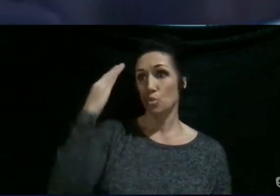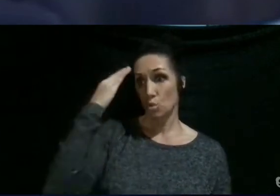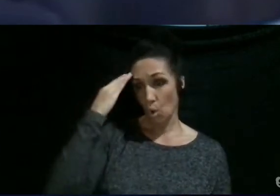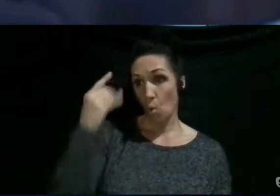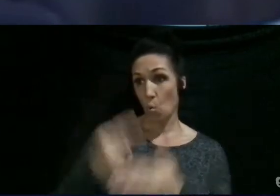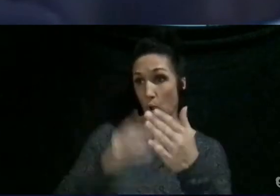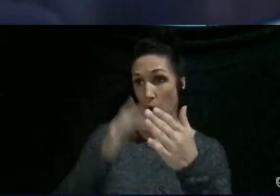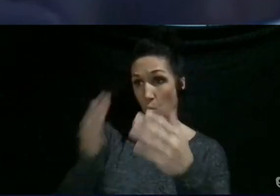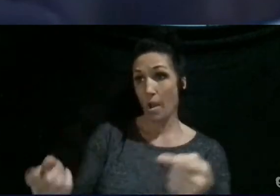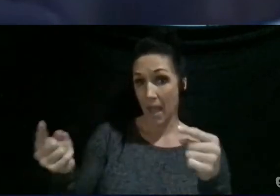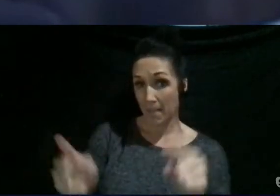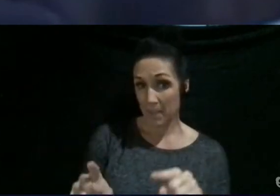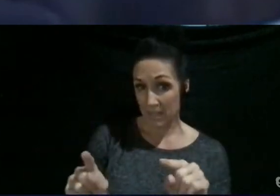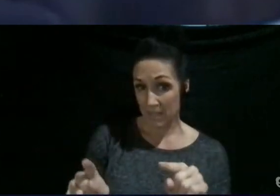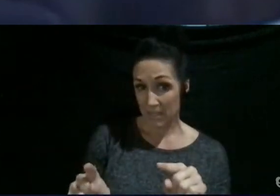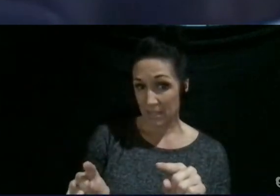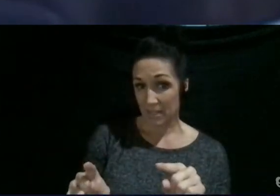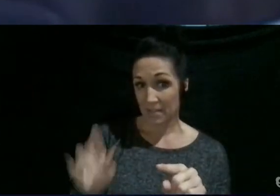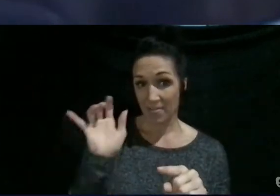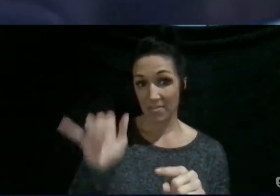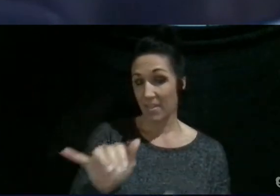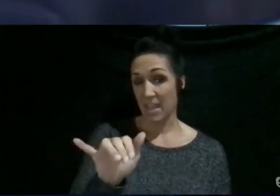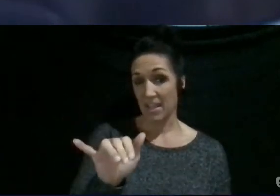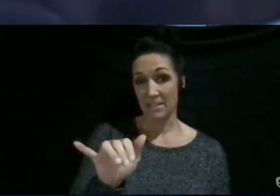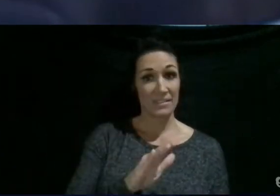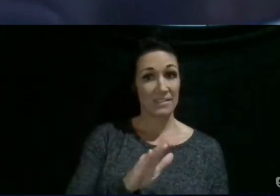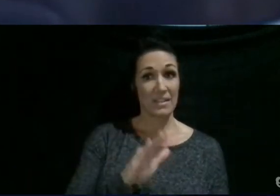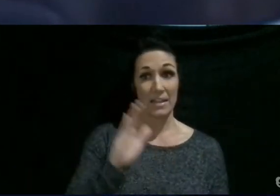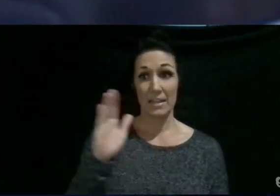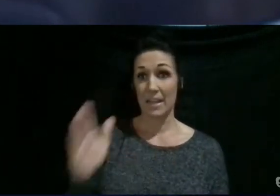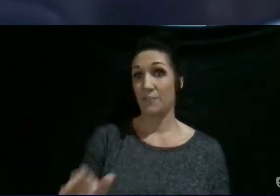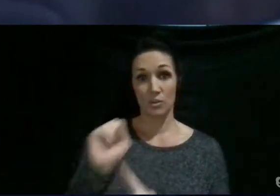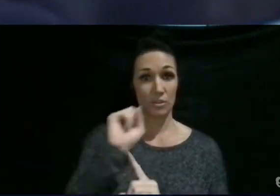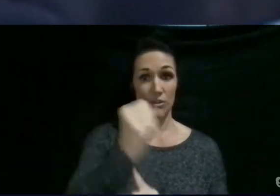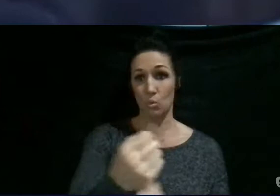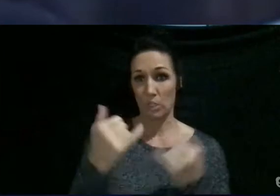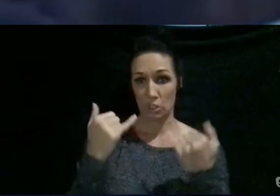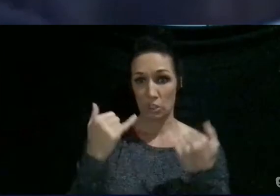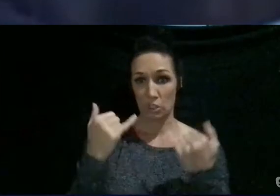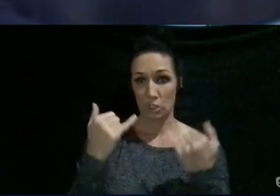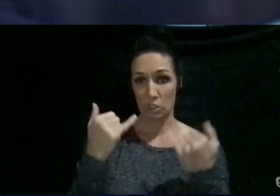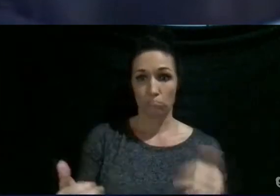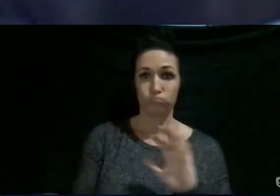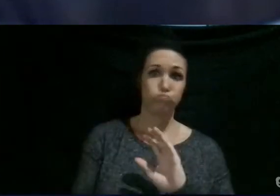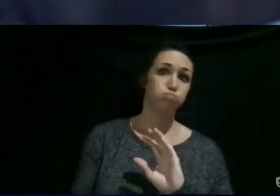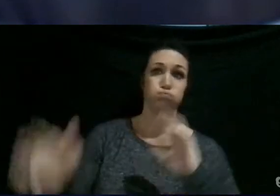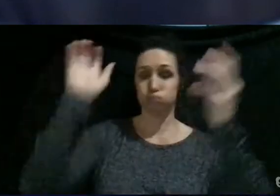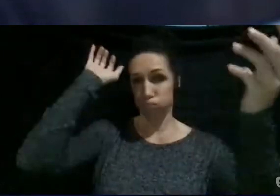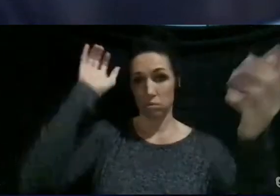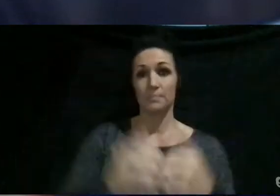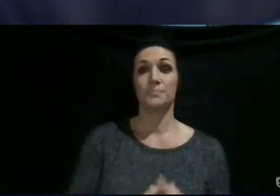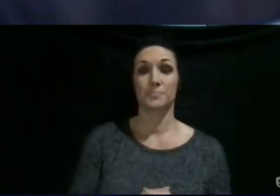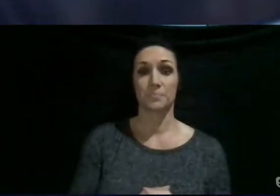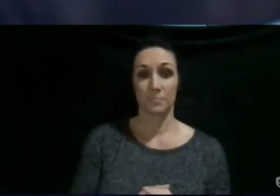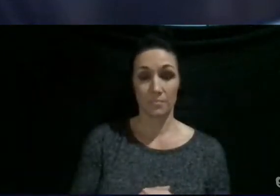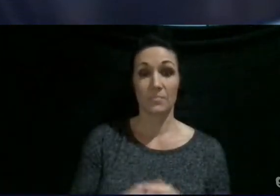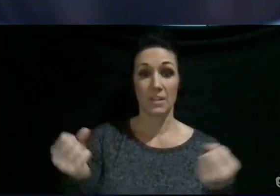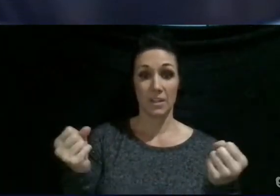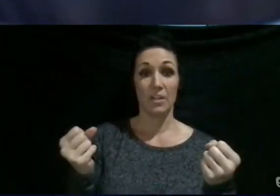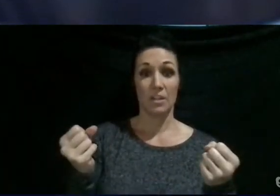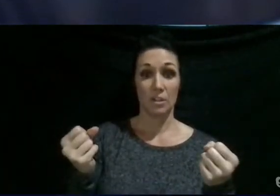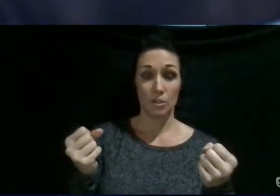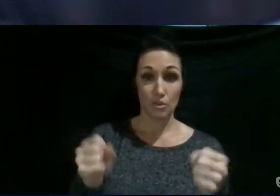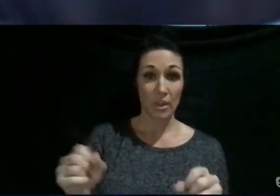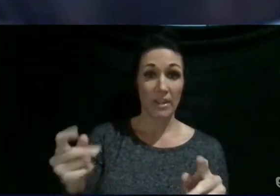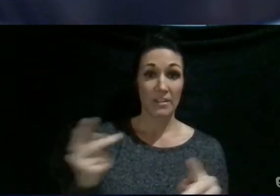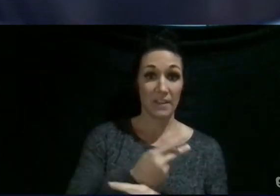going to happen, and that's never the case right now. So, I'm really eager to figure out at the end of the two weeks